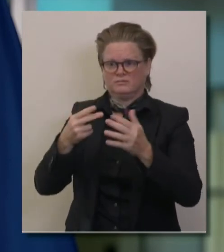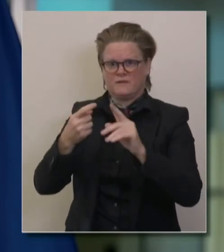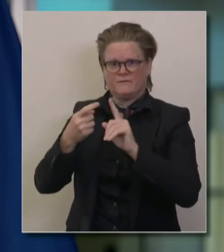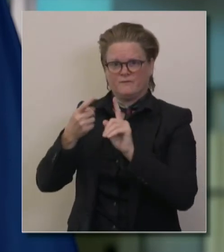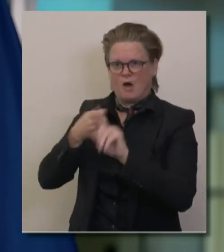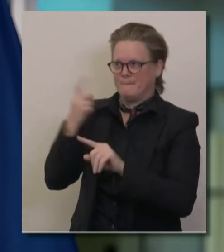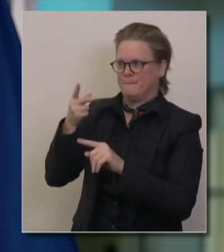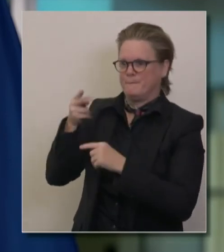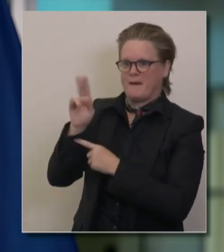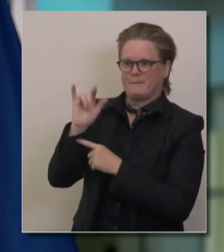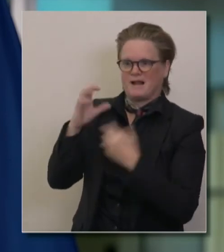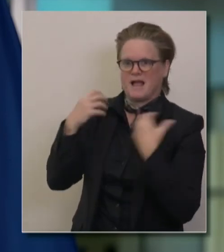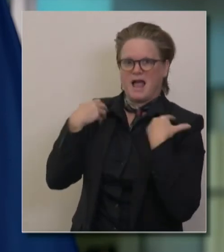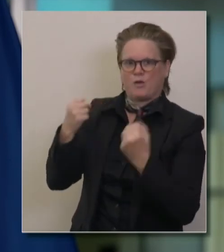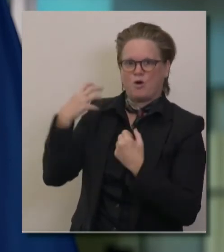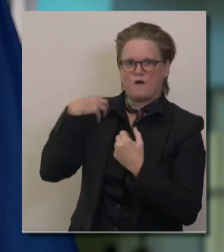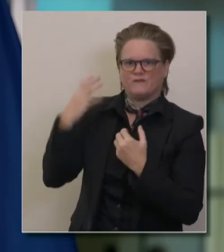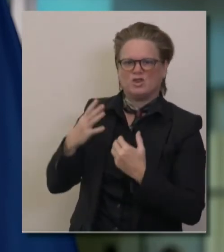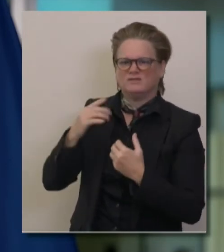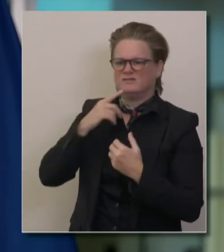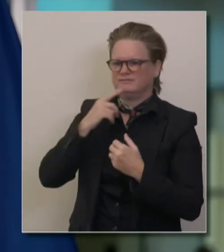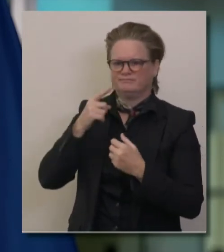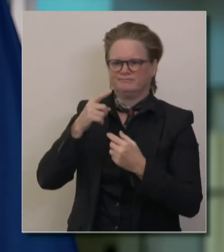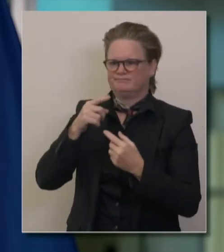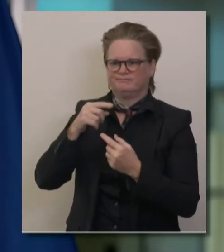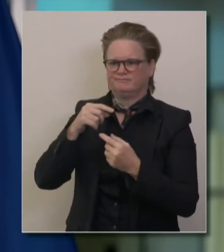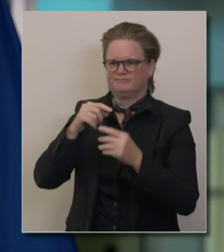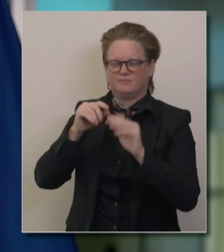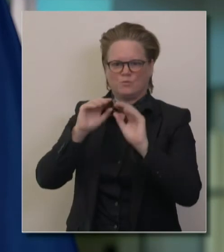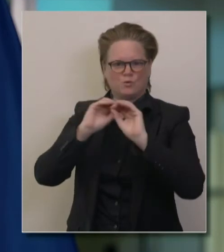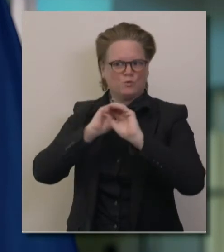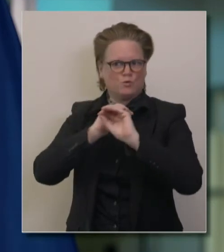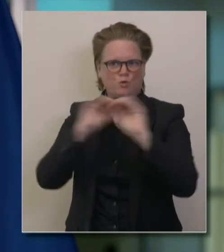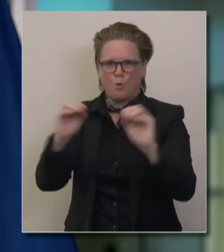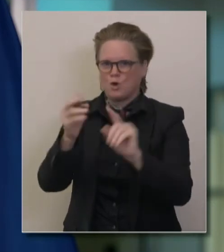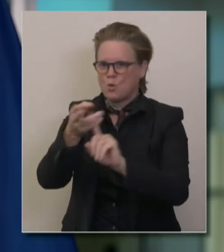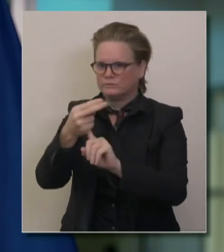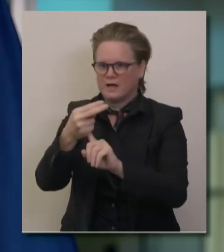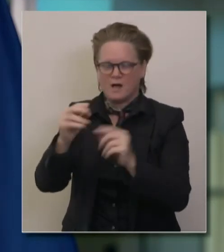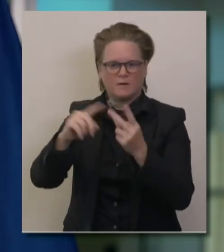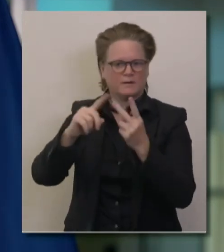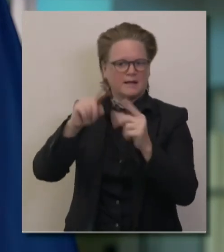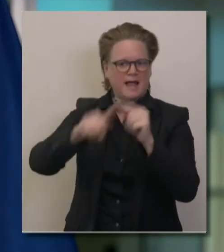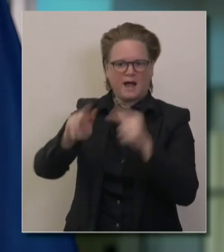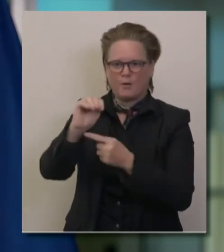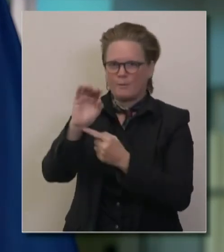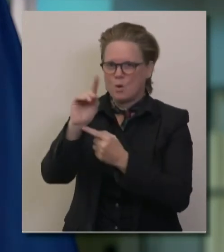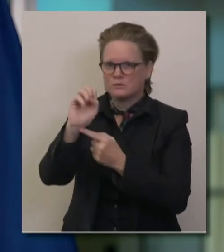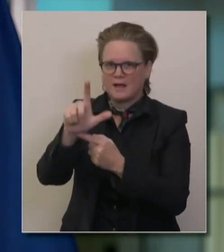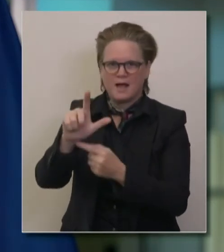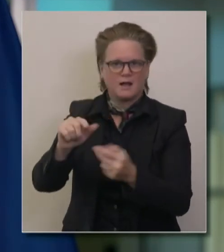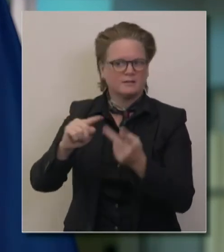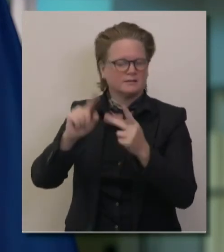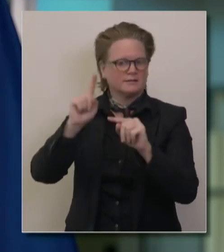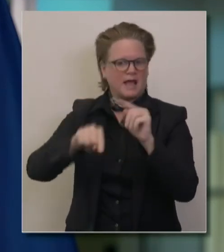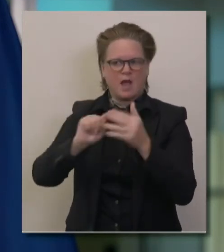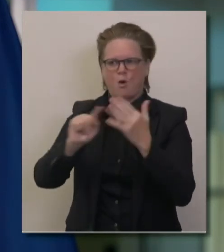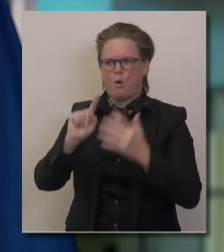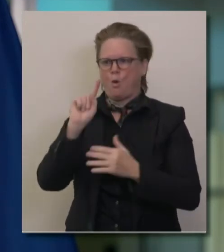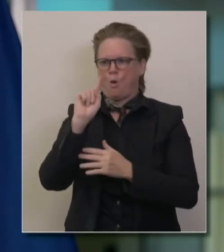said, except as otherwise required by law, the hotel or lodging entity in California shall accept out-of-state reservations.